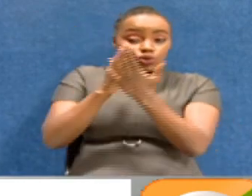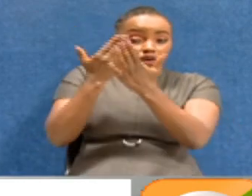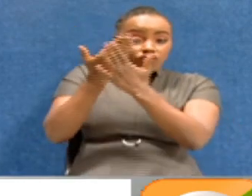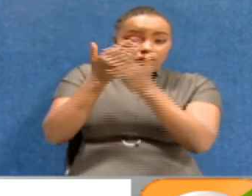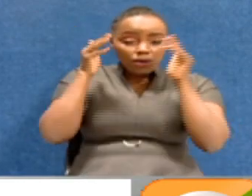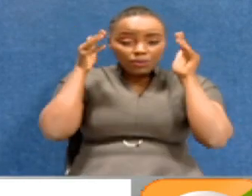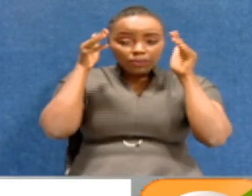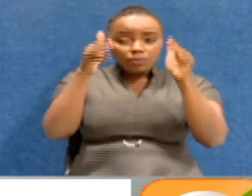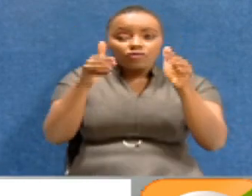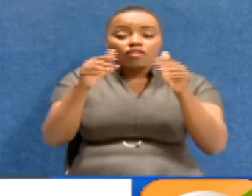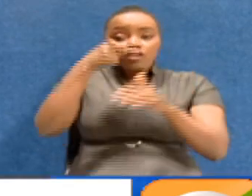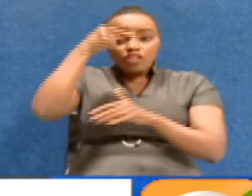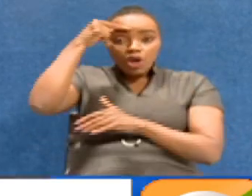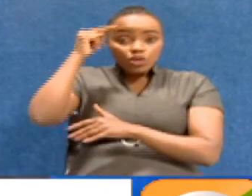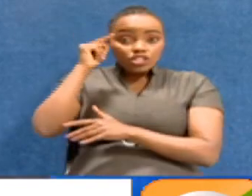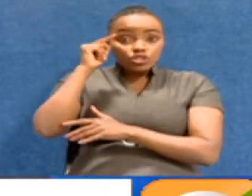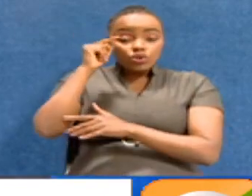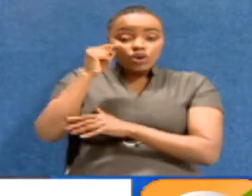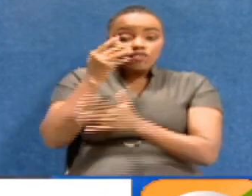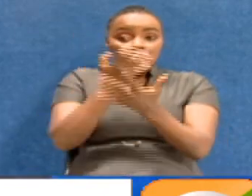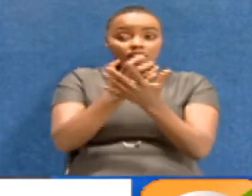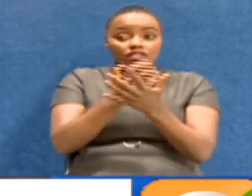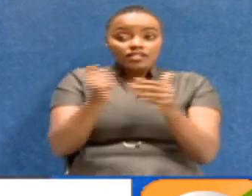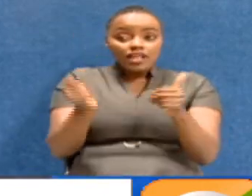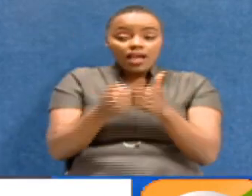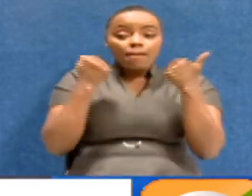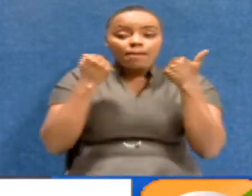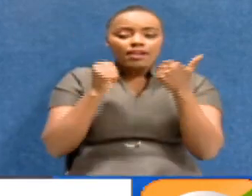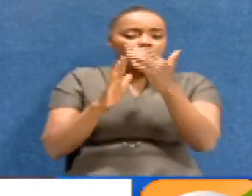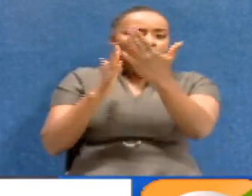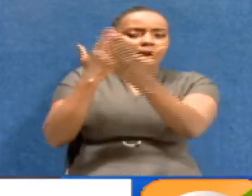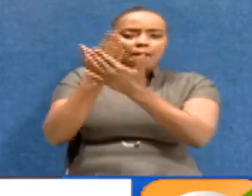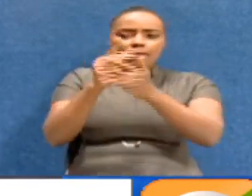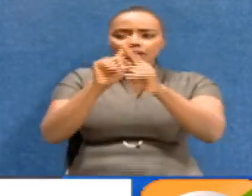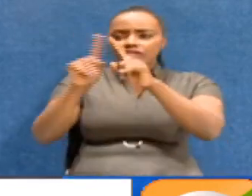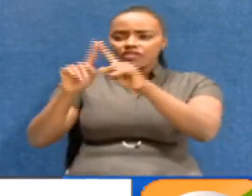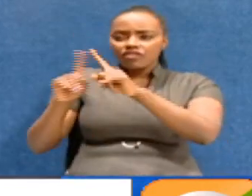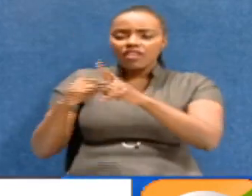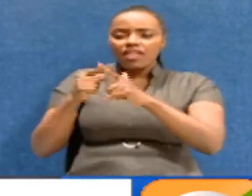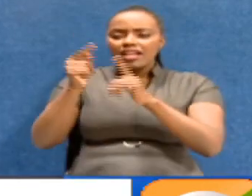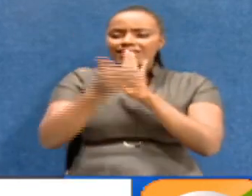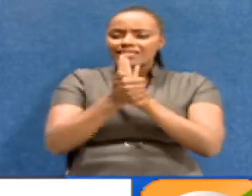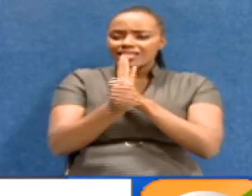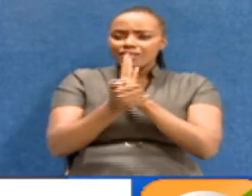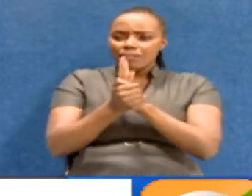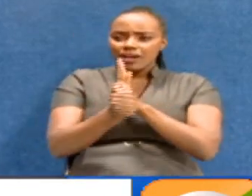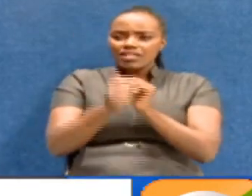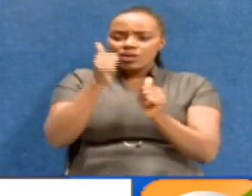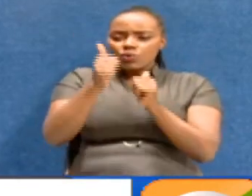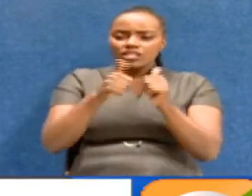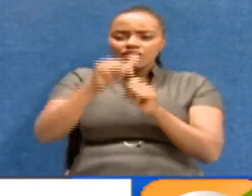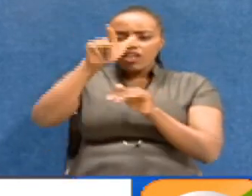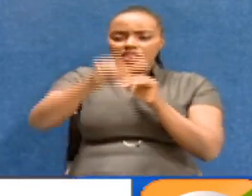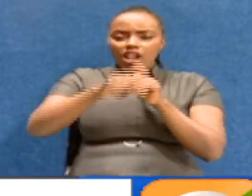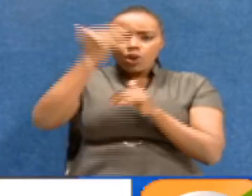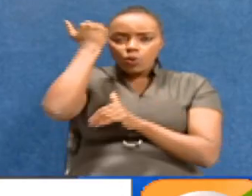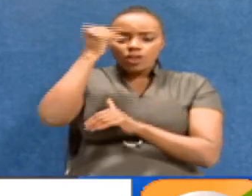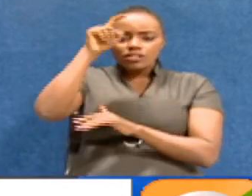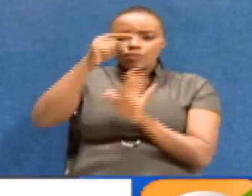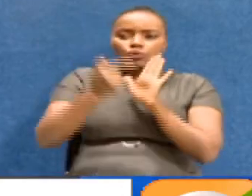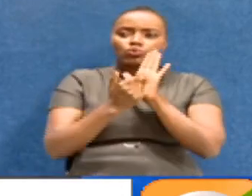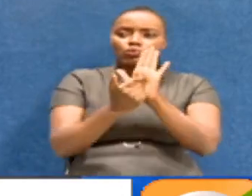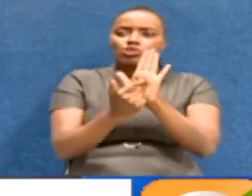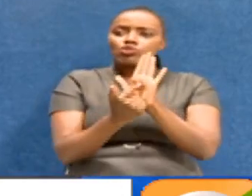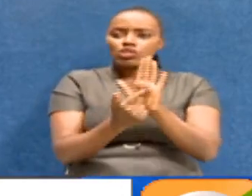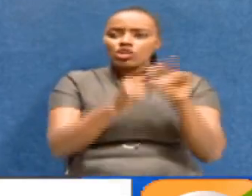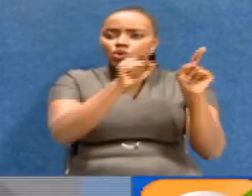original evidence when it is handling at the first appeal and what have you. That expertise that is in the lower courts should also be reflected